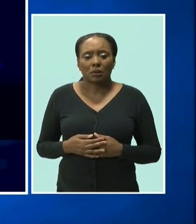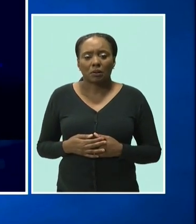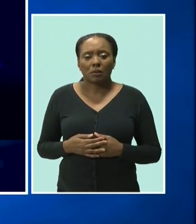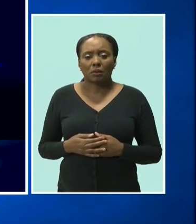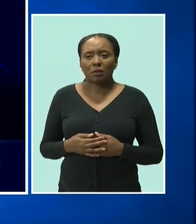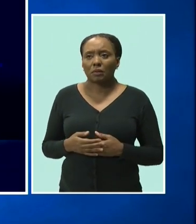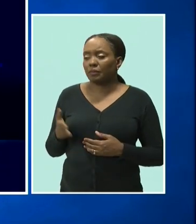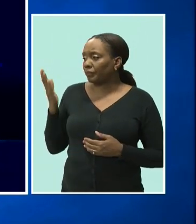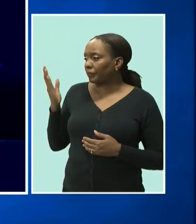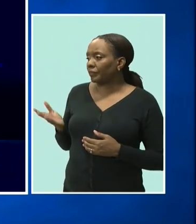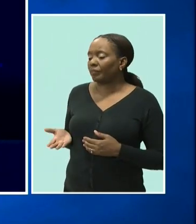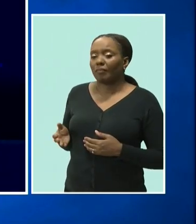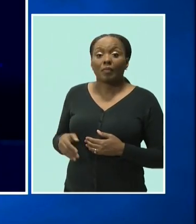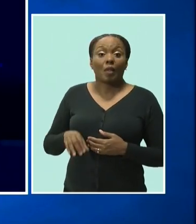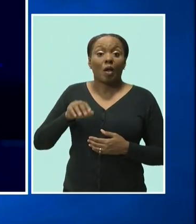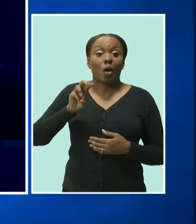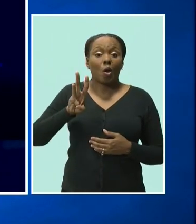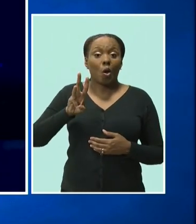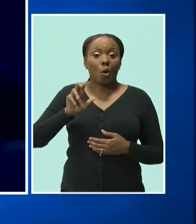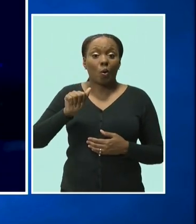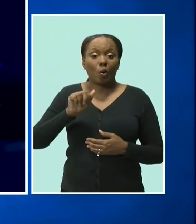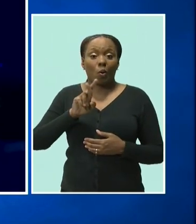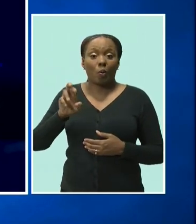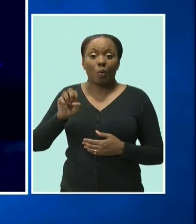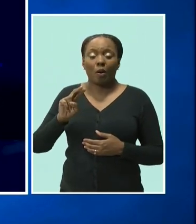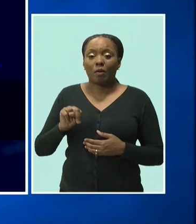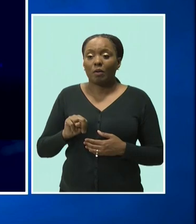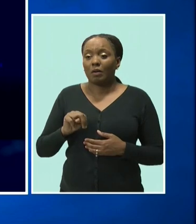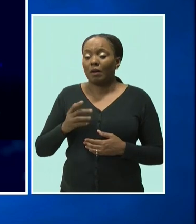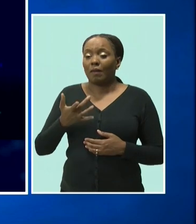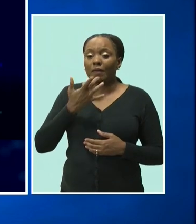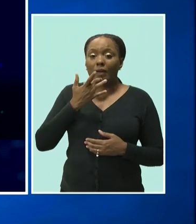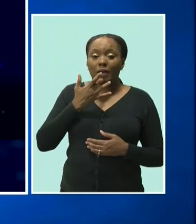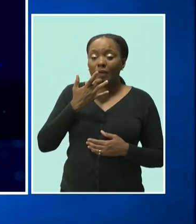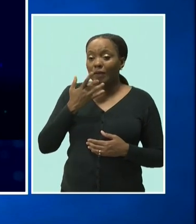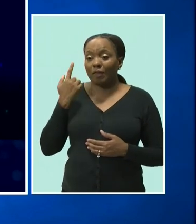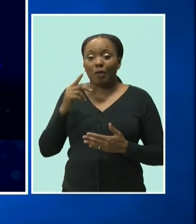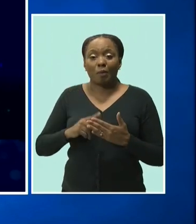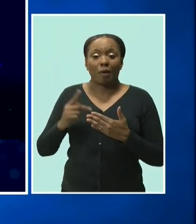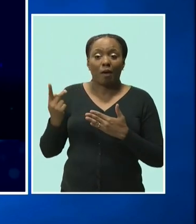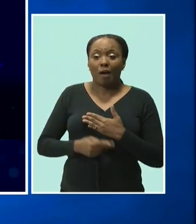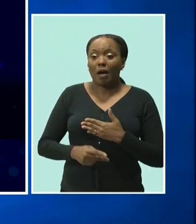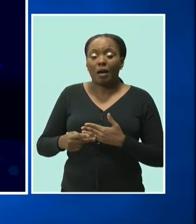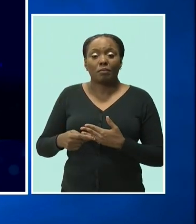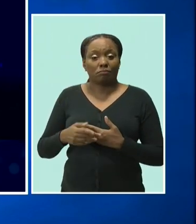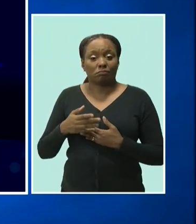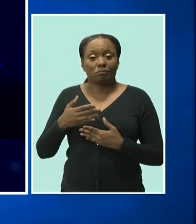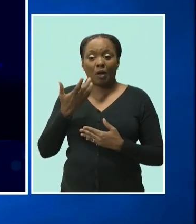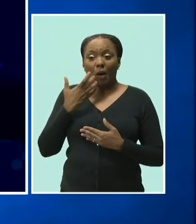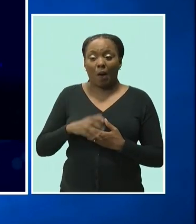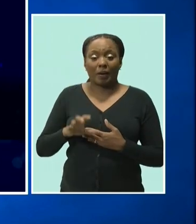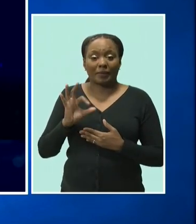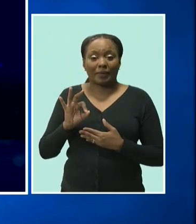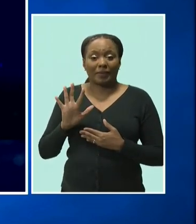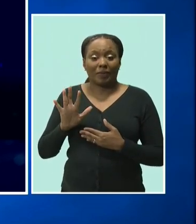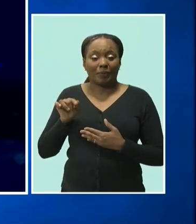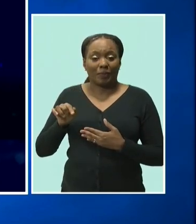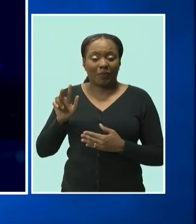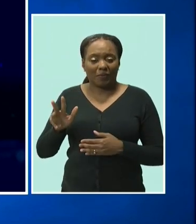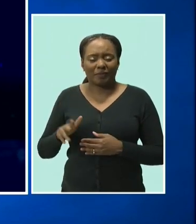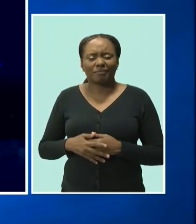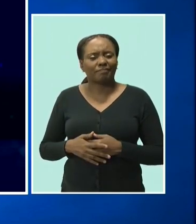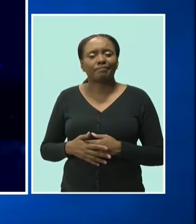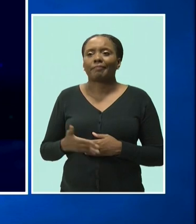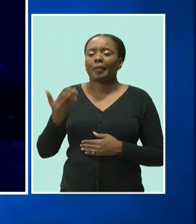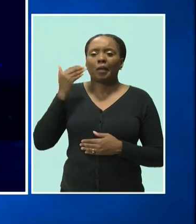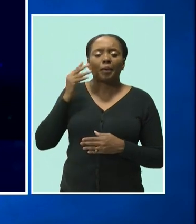Warren was a very popular radio personality, and the favourite DJ of many with his morning show at Hot FM. I know that musicians and others in the